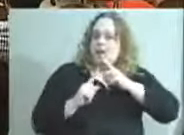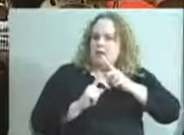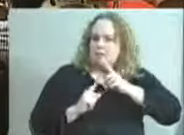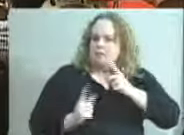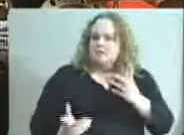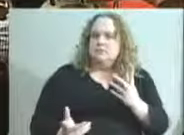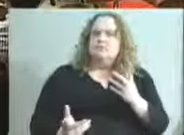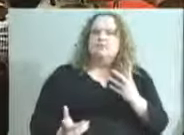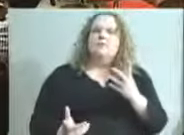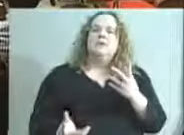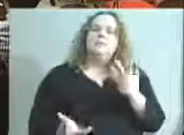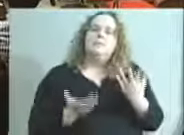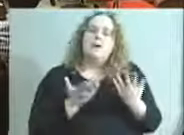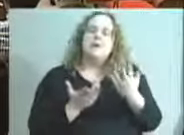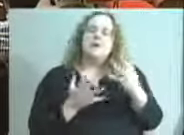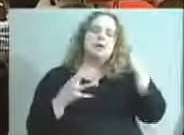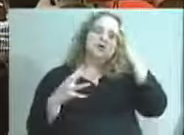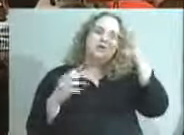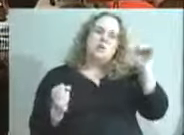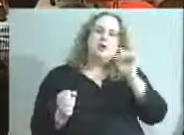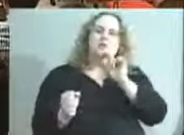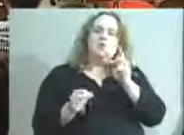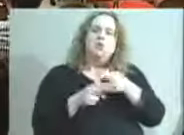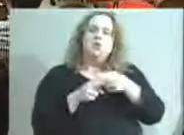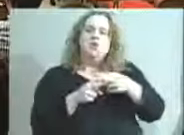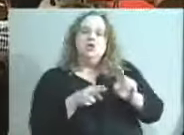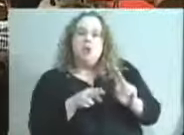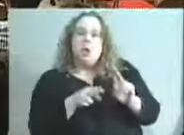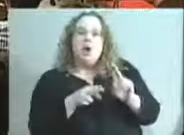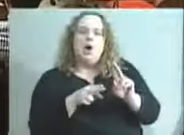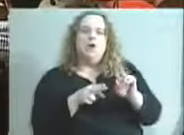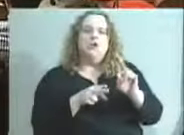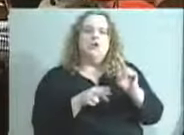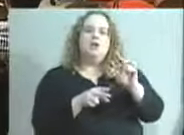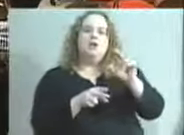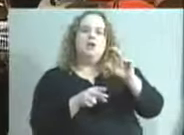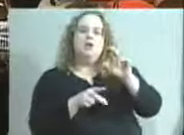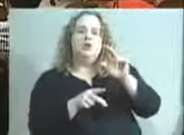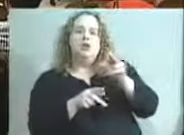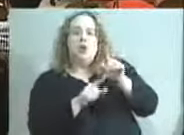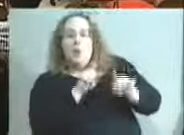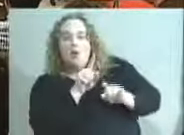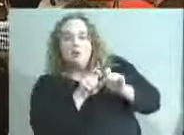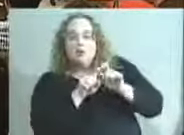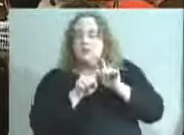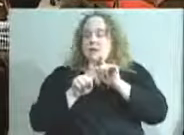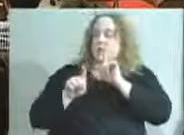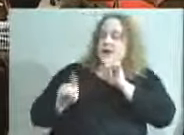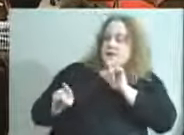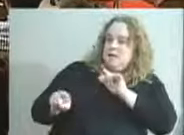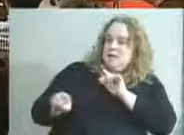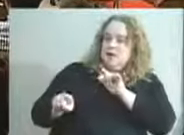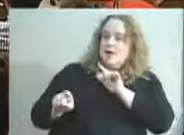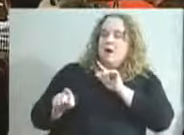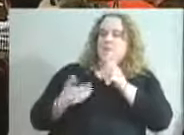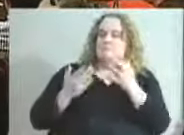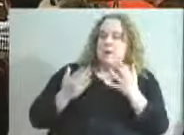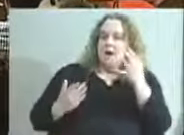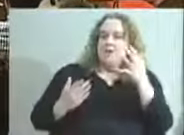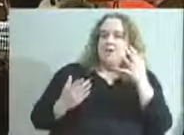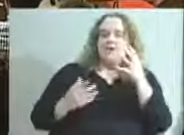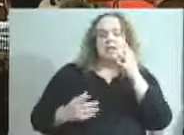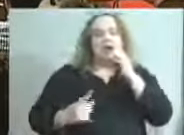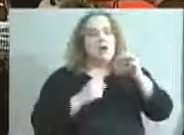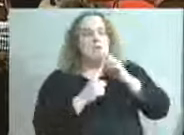some short, brief Q&A or some conversational around the superintendent's